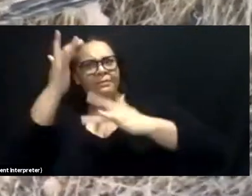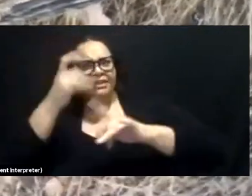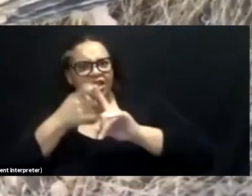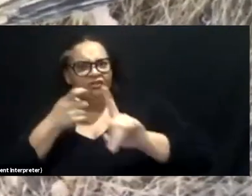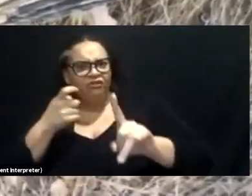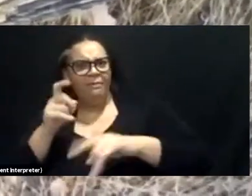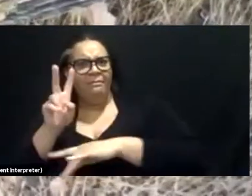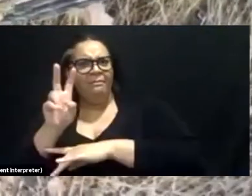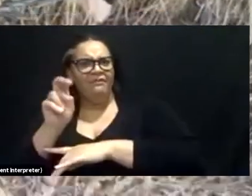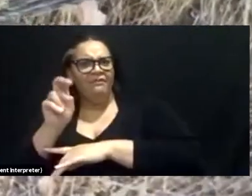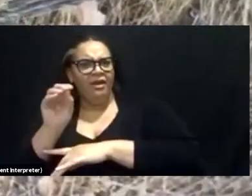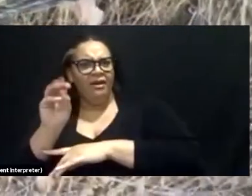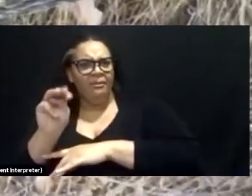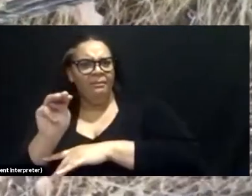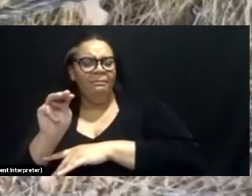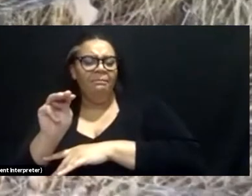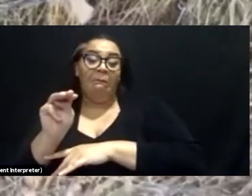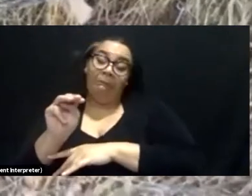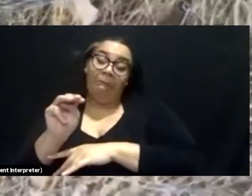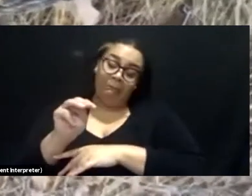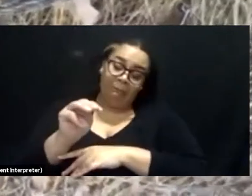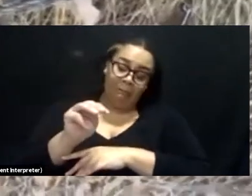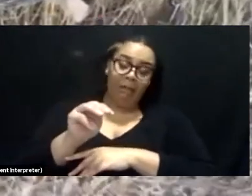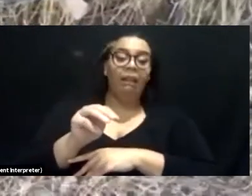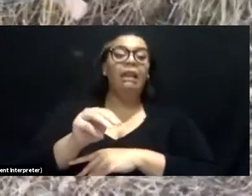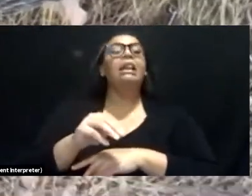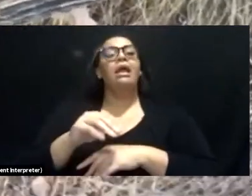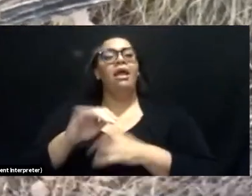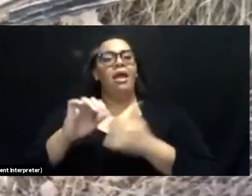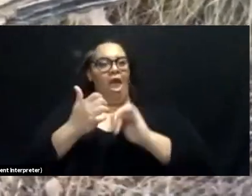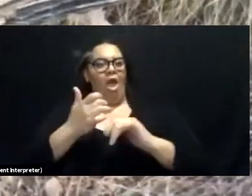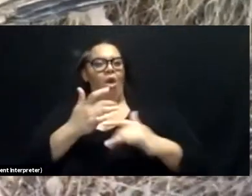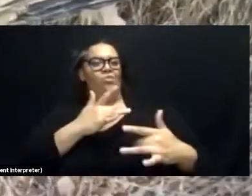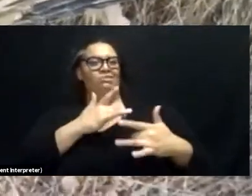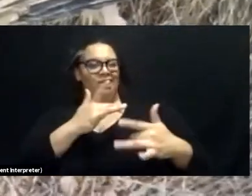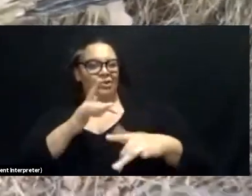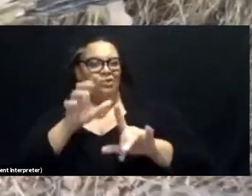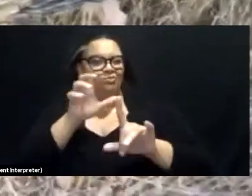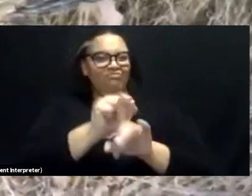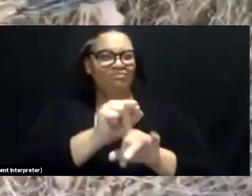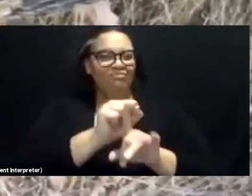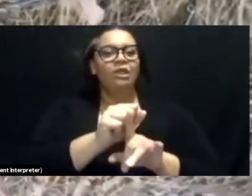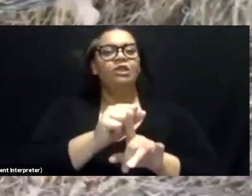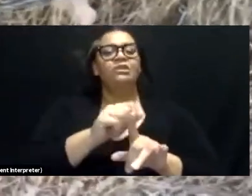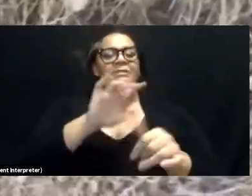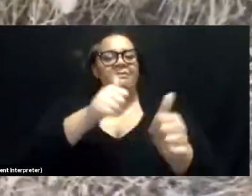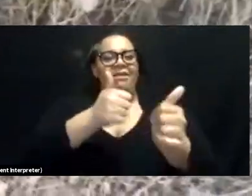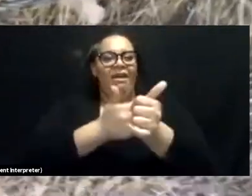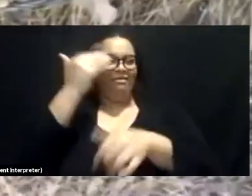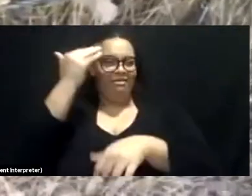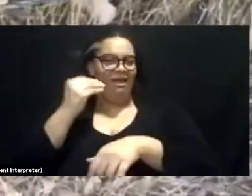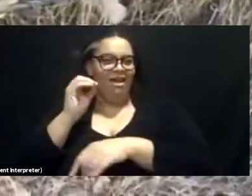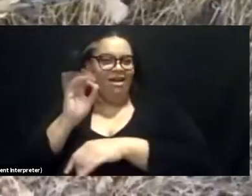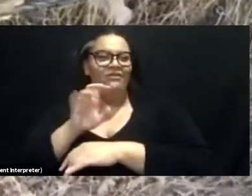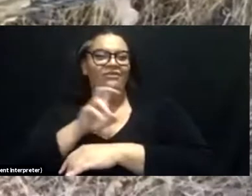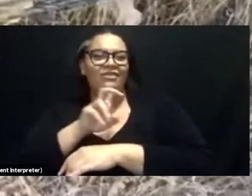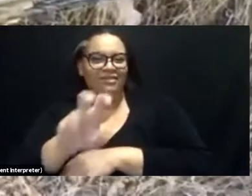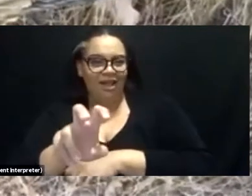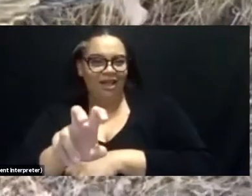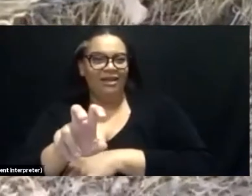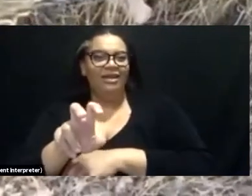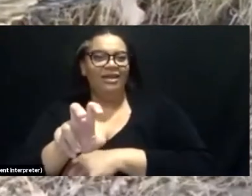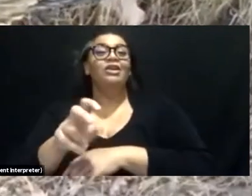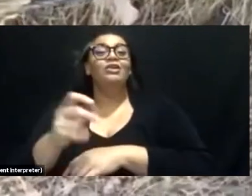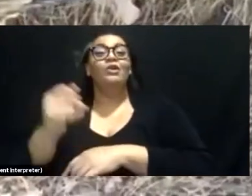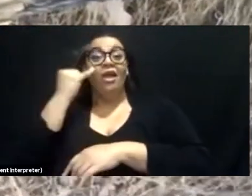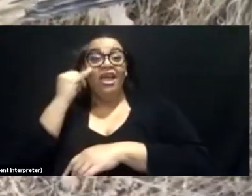way that they usually will grab a rattlesnake is right behind its head. So the snake can't bite them. They kind of smash it against the